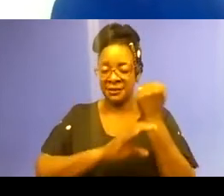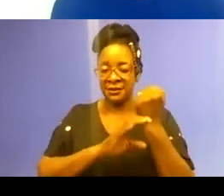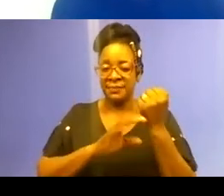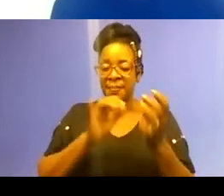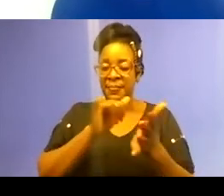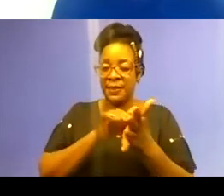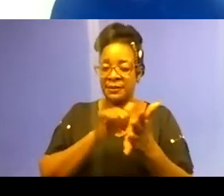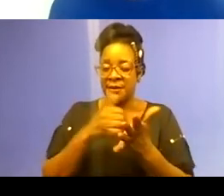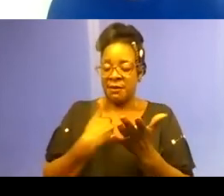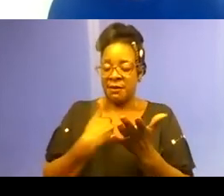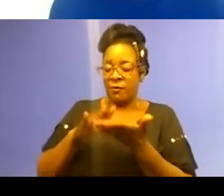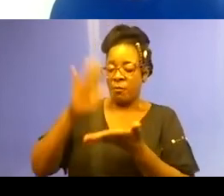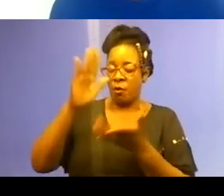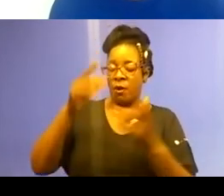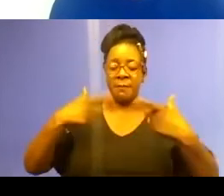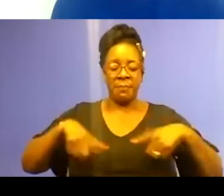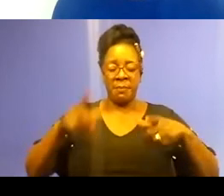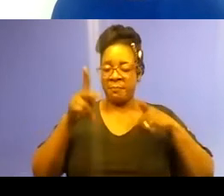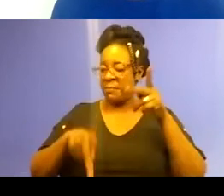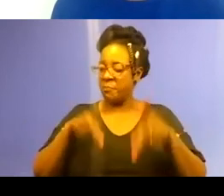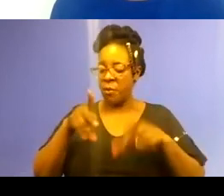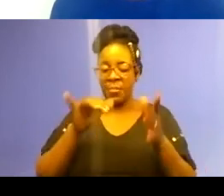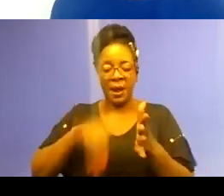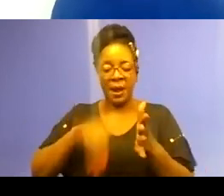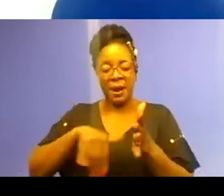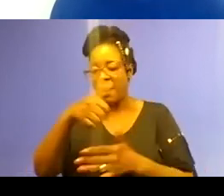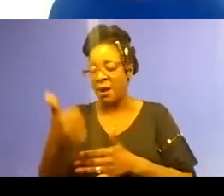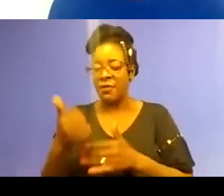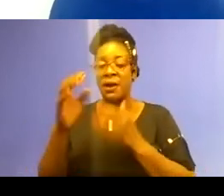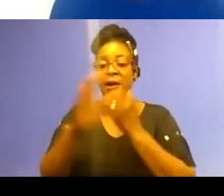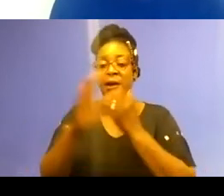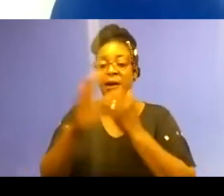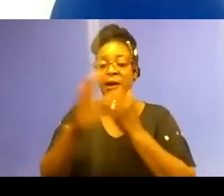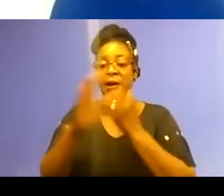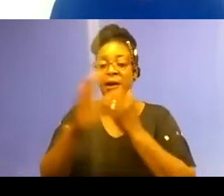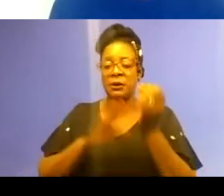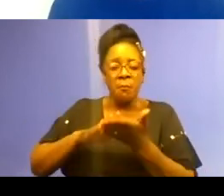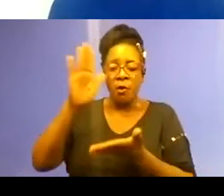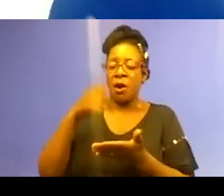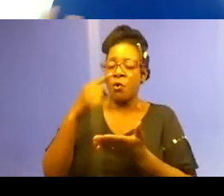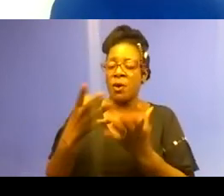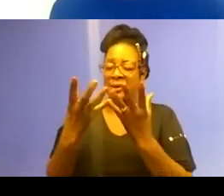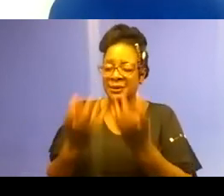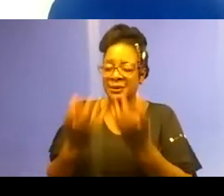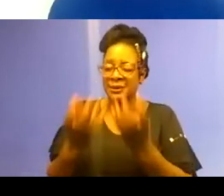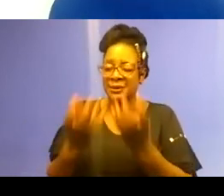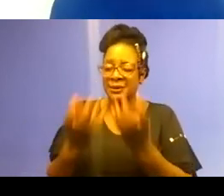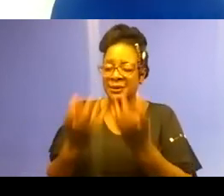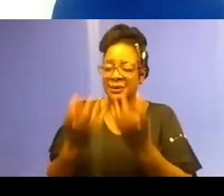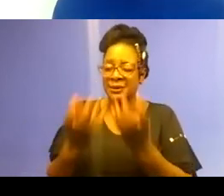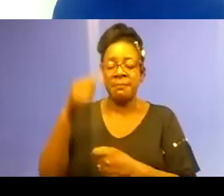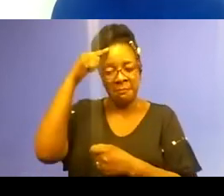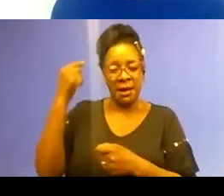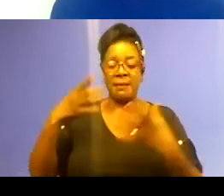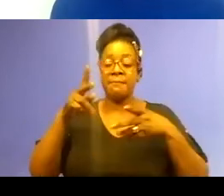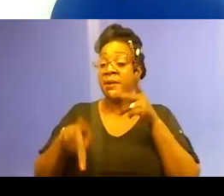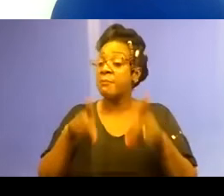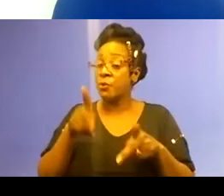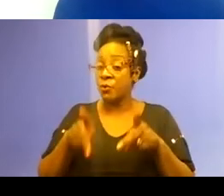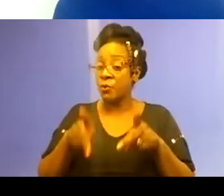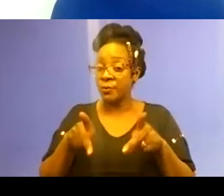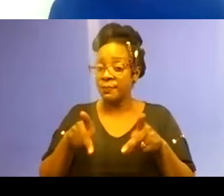country. And most of those people who are being incarcerated are Black and Latinx. And so some examples